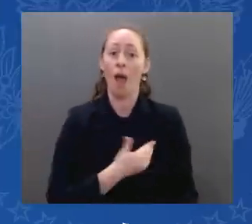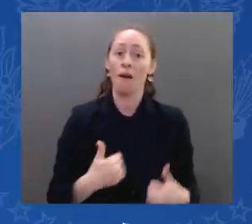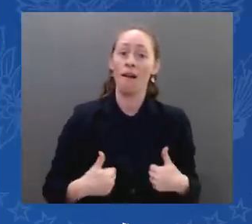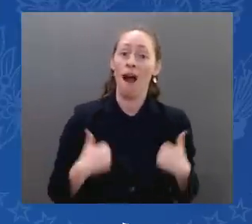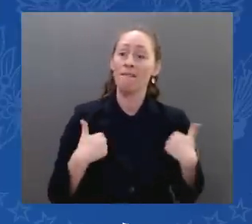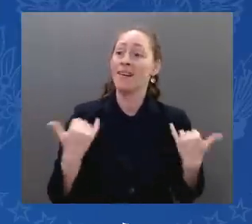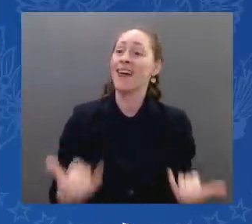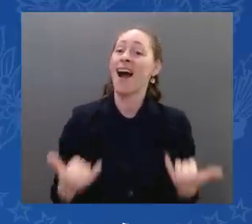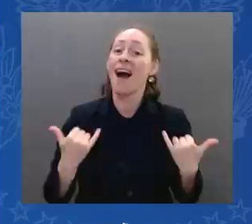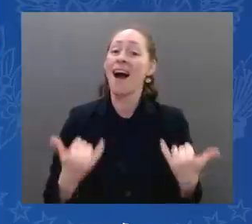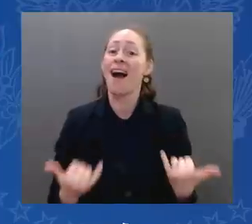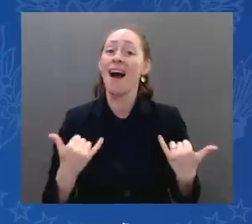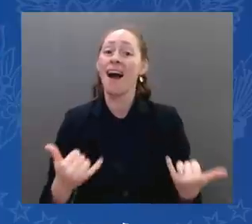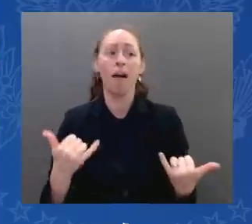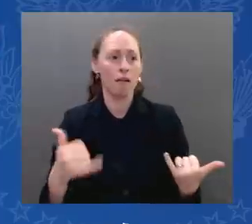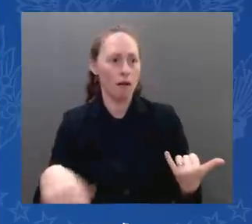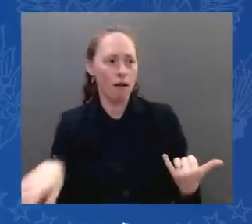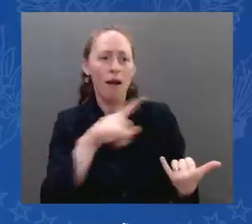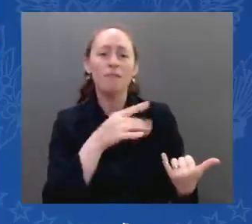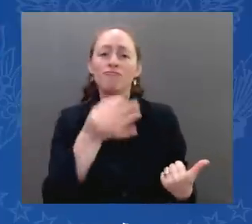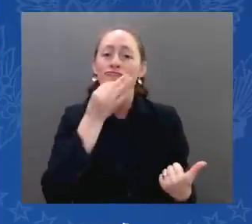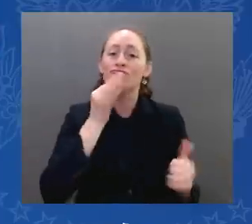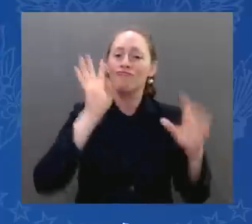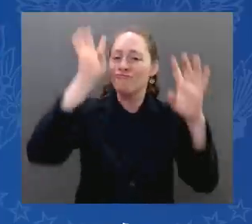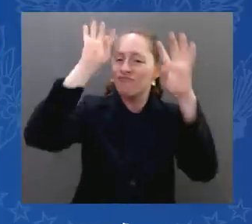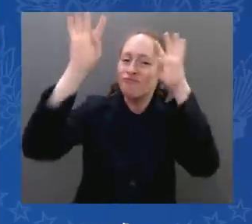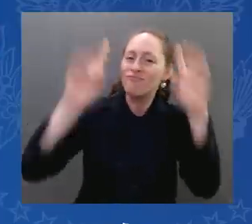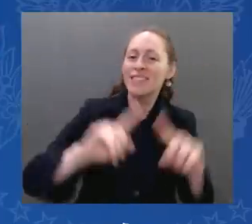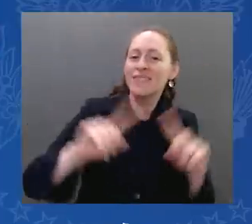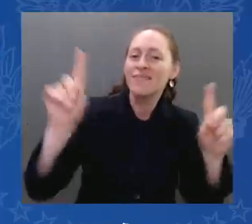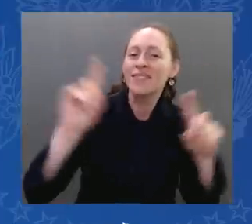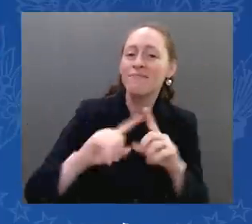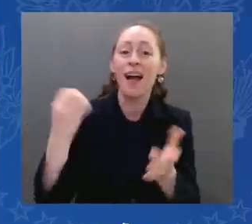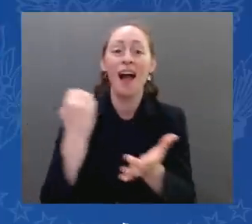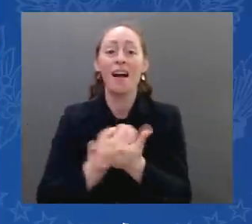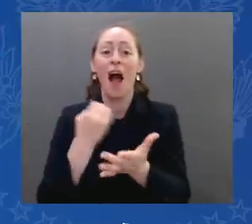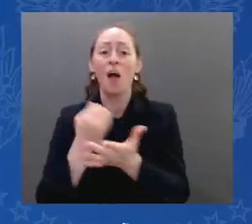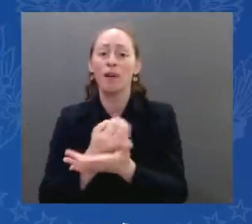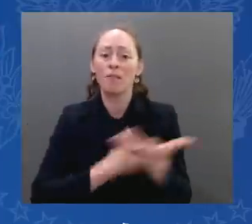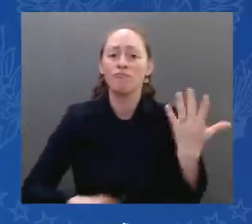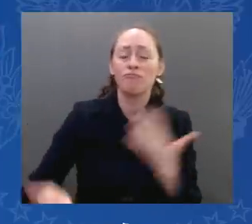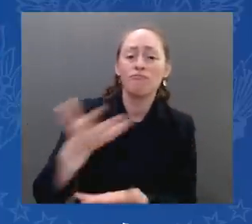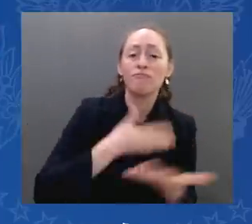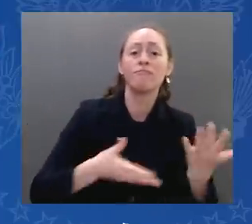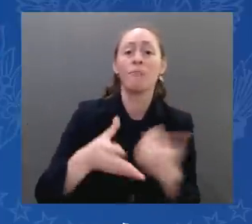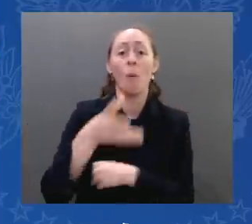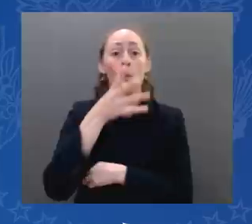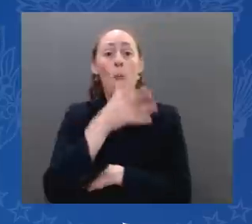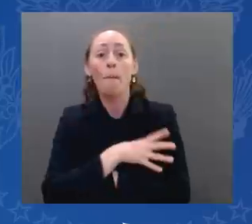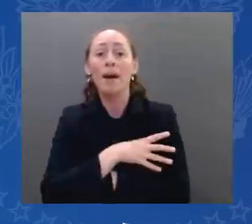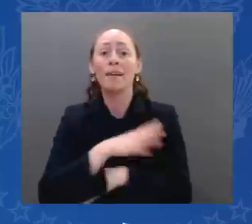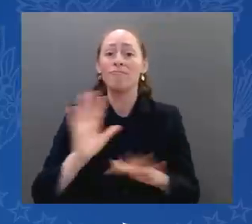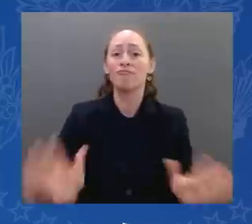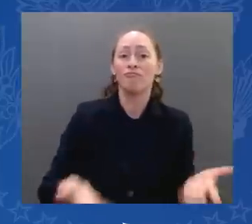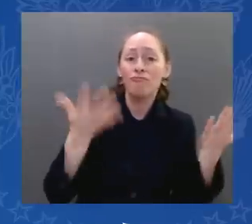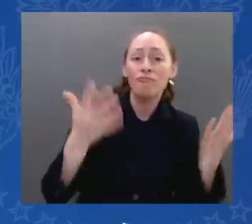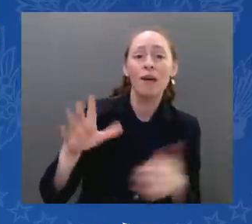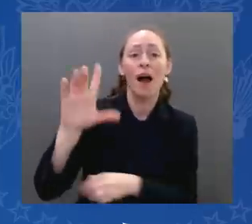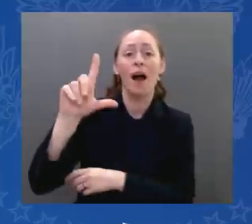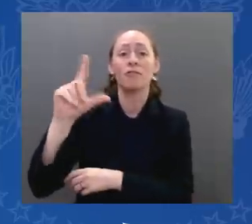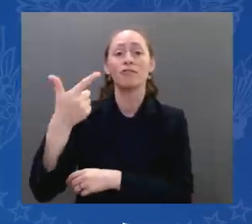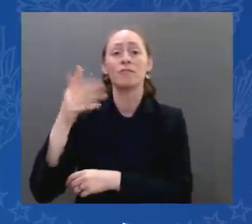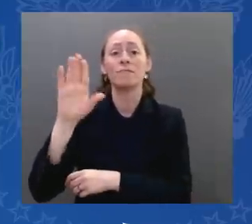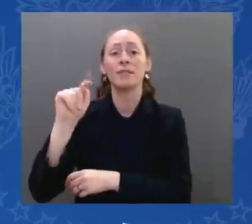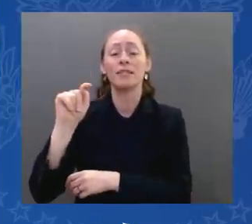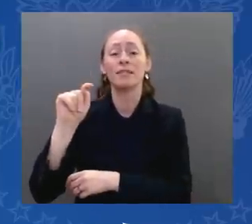and the LGBTQ community, freedom of religion, freedom of speech. Our way of